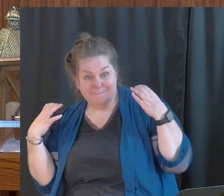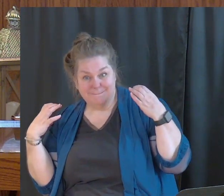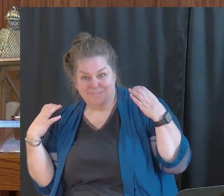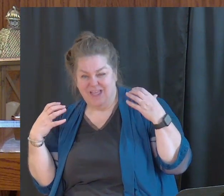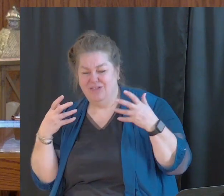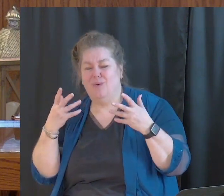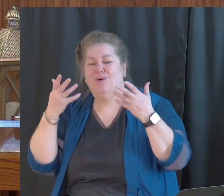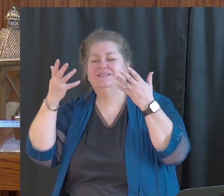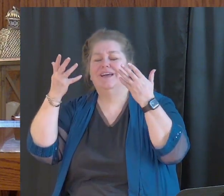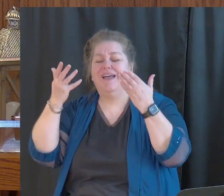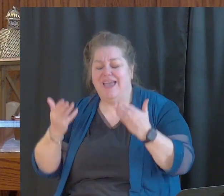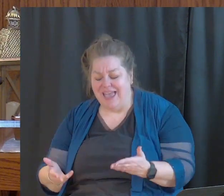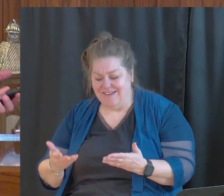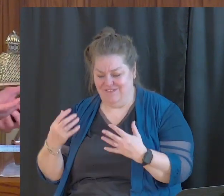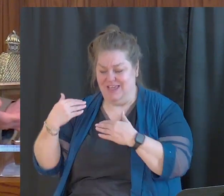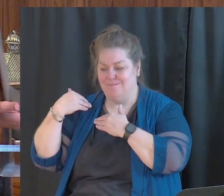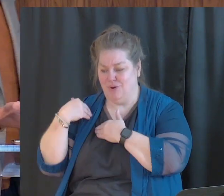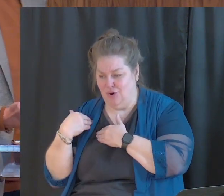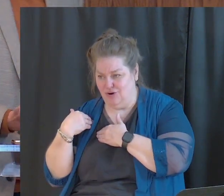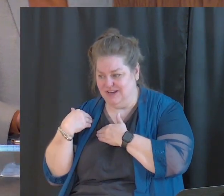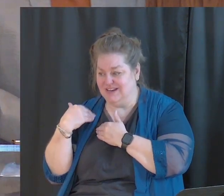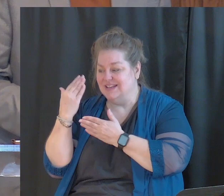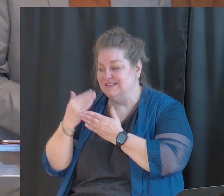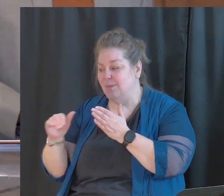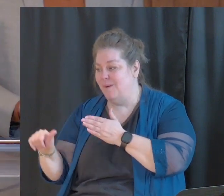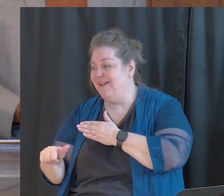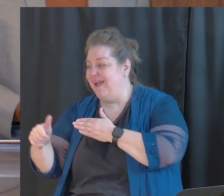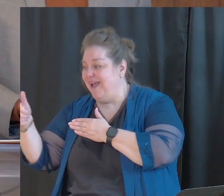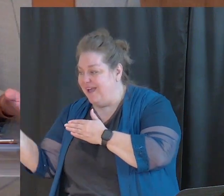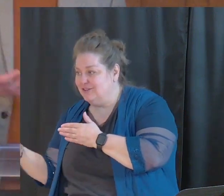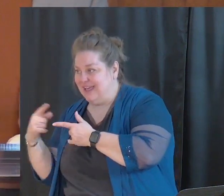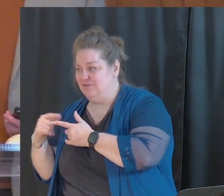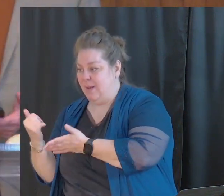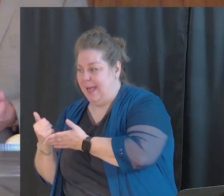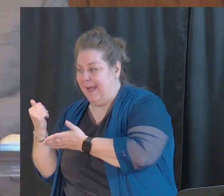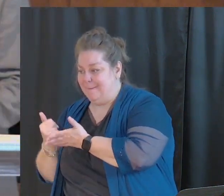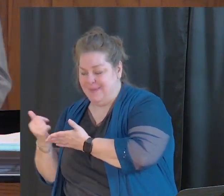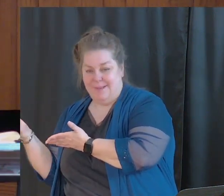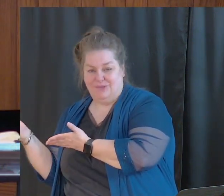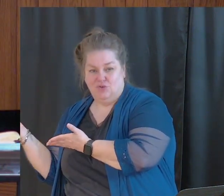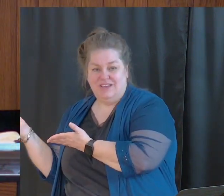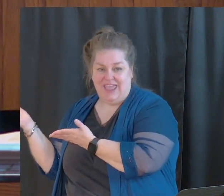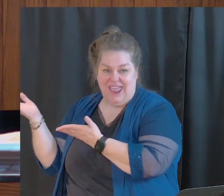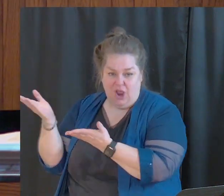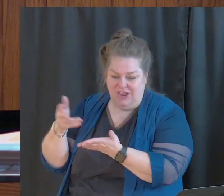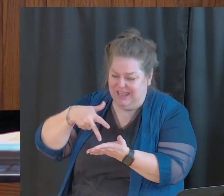heavy and he collapsed. They had to find someone else to help him carry it. Verse 35.